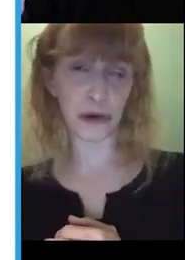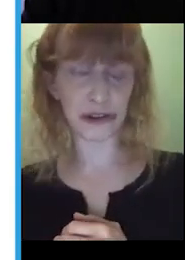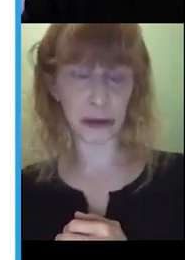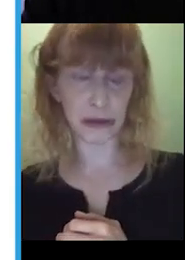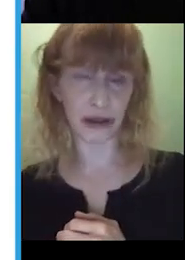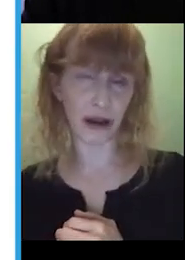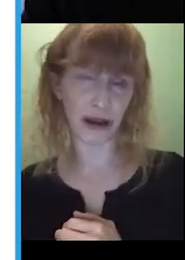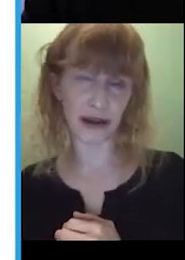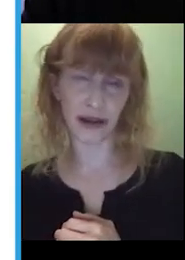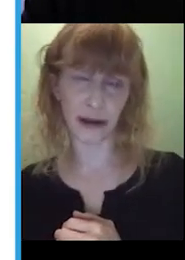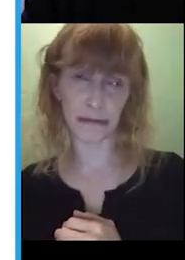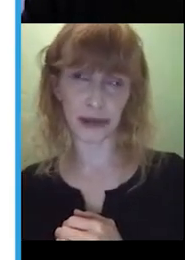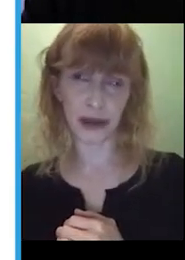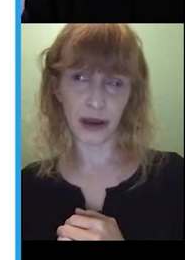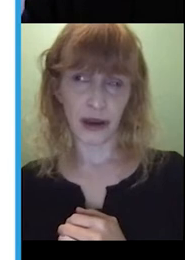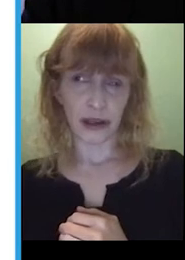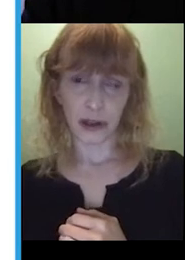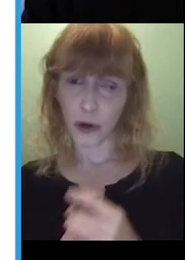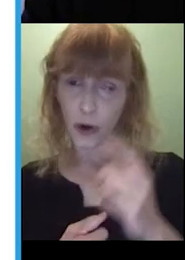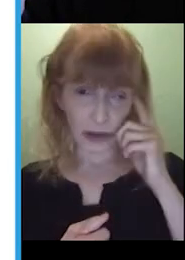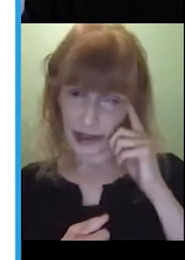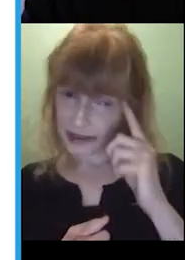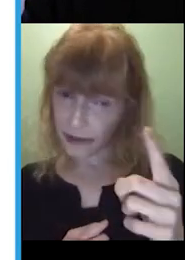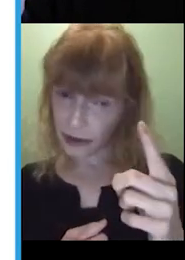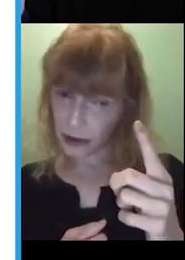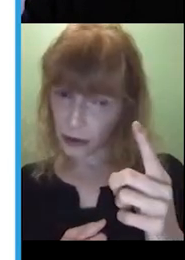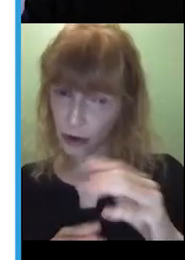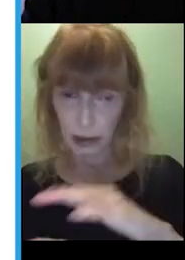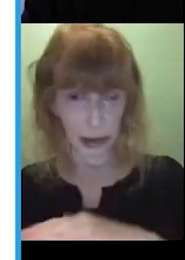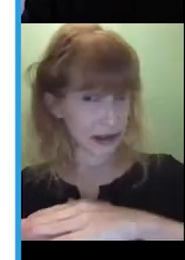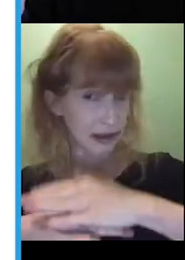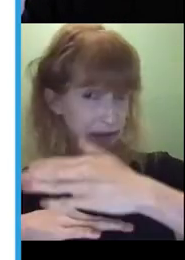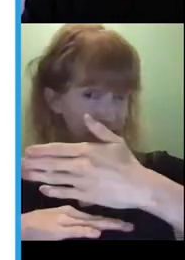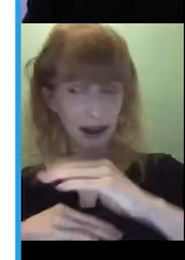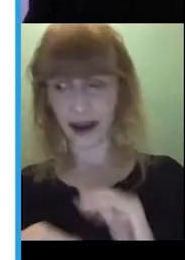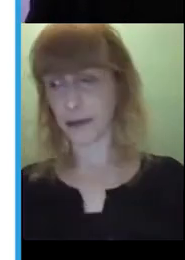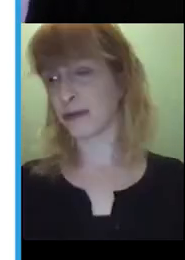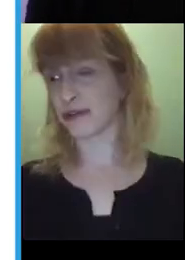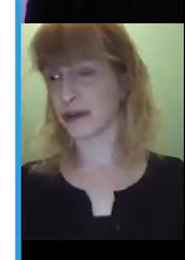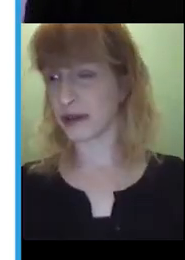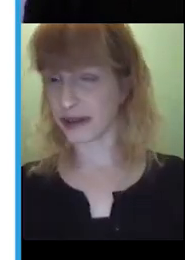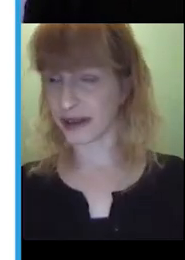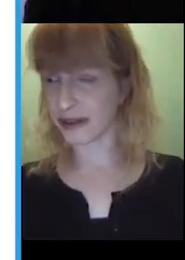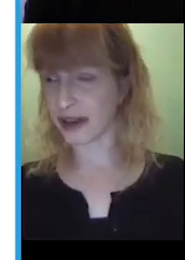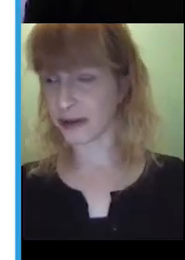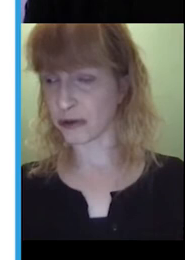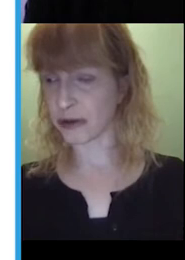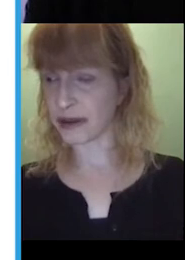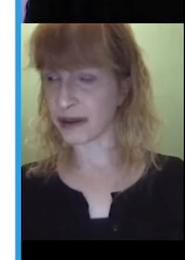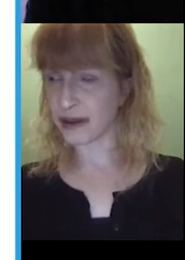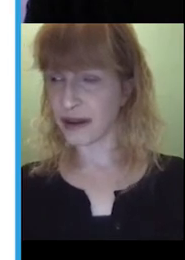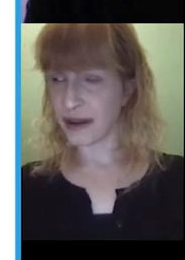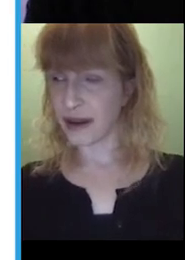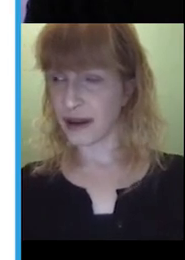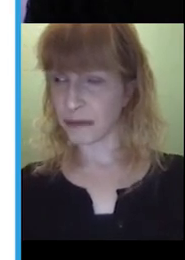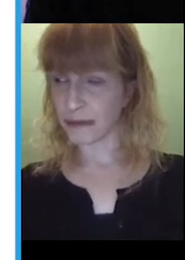with the book. So, something like, you know, oh, let's have a look, let's lift it up, or something like that. That can also